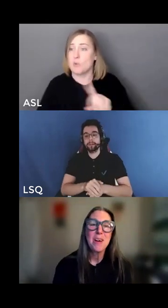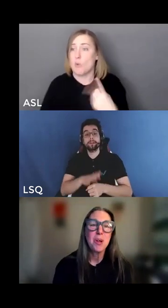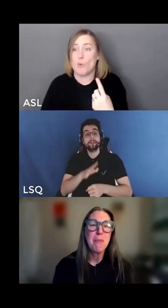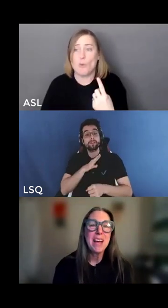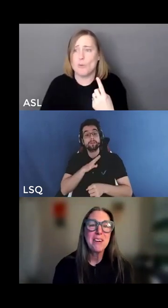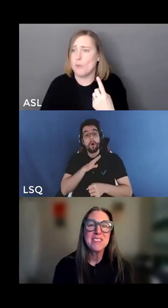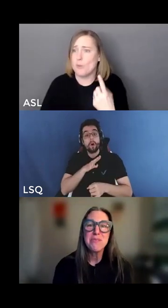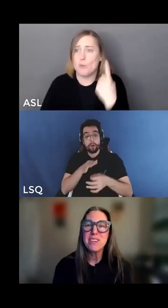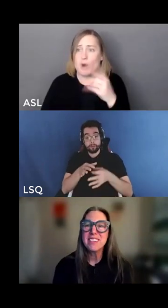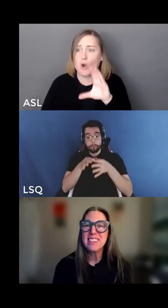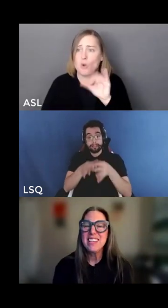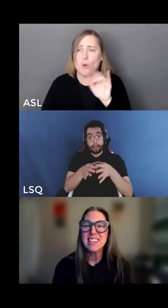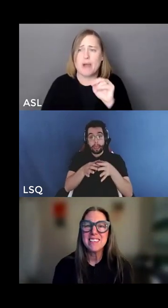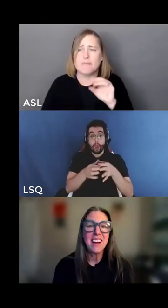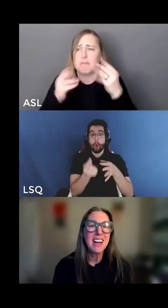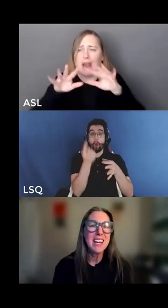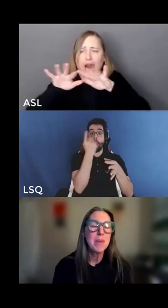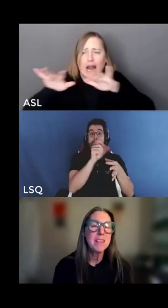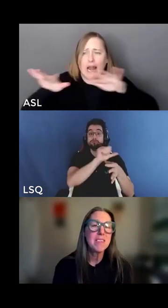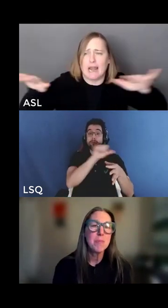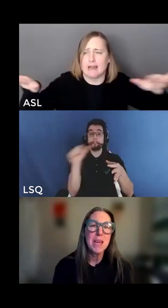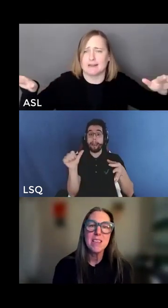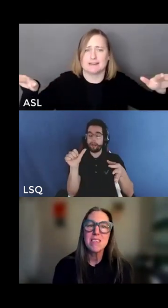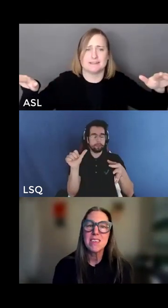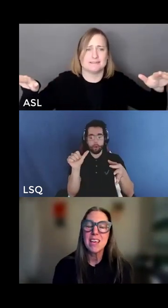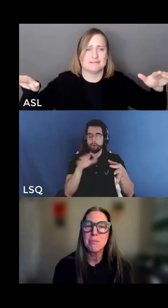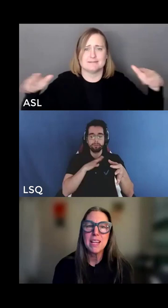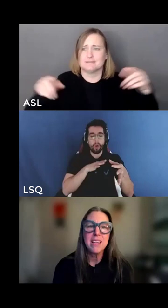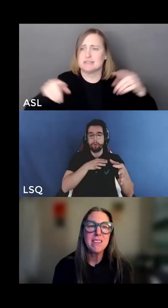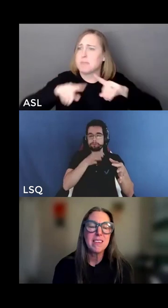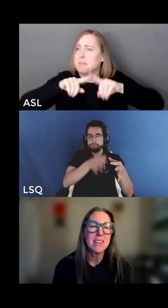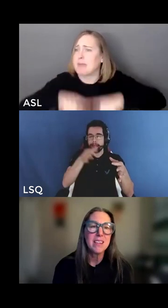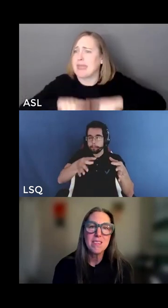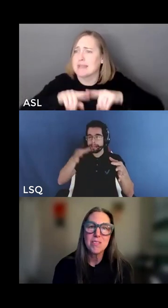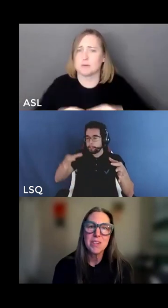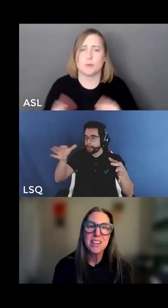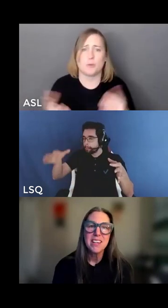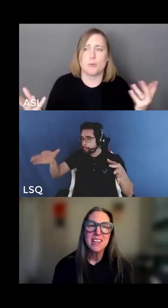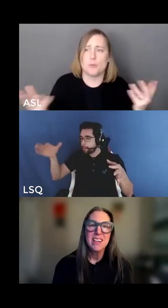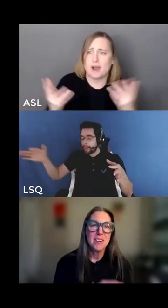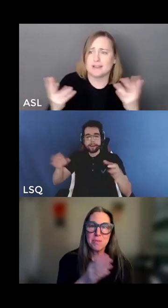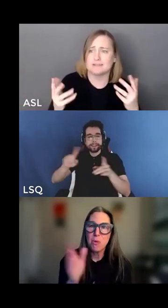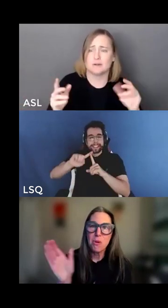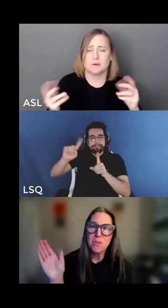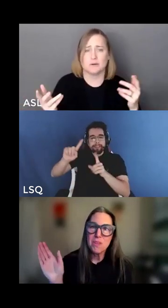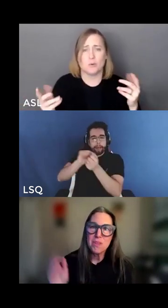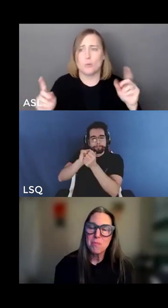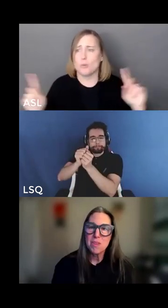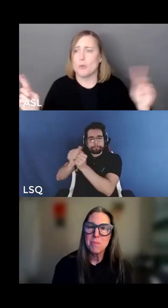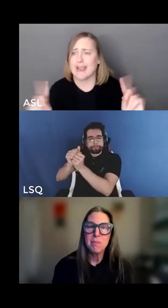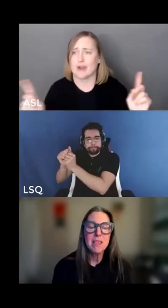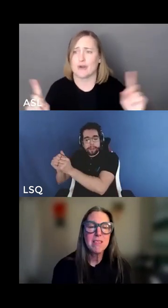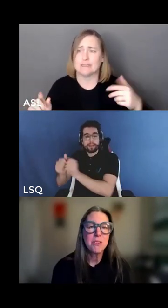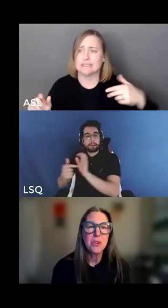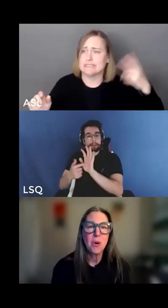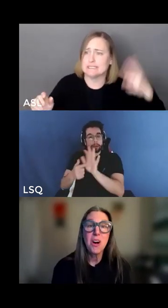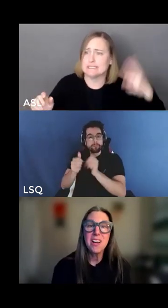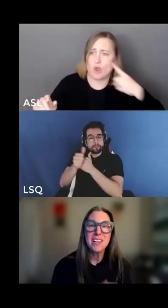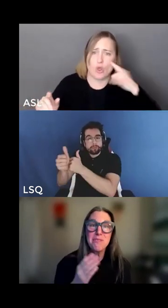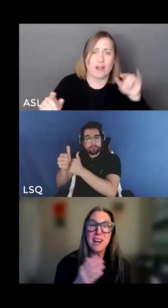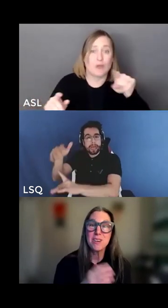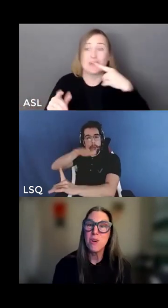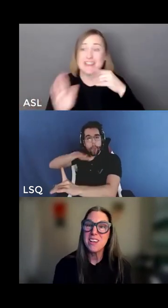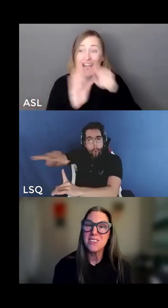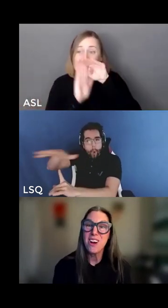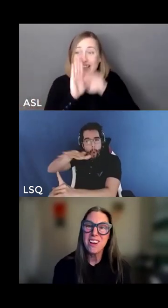that will matter differently in time and space and place in history there's more this this list could go